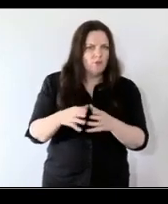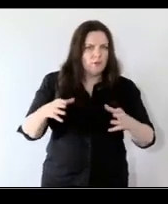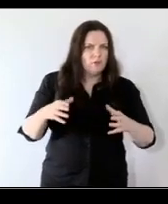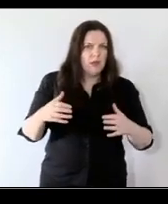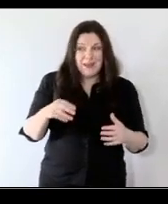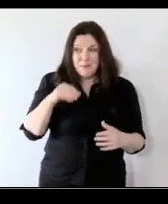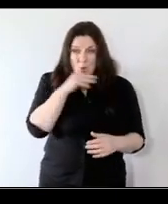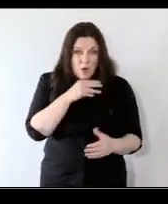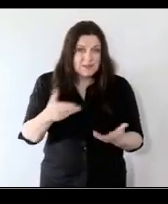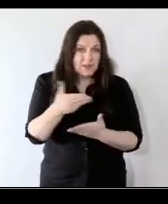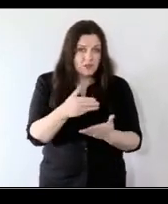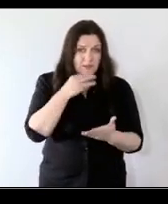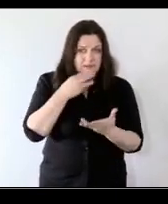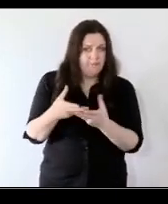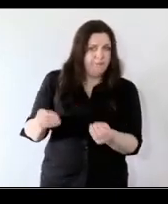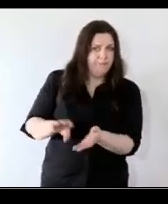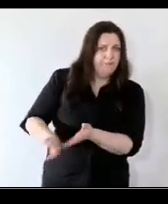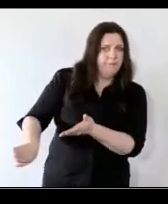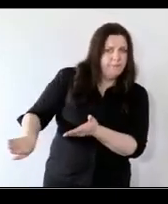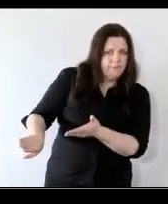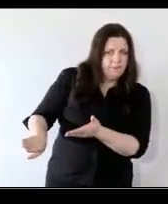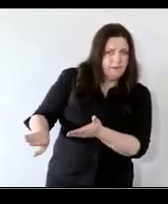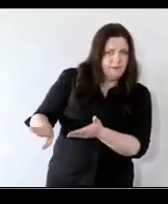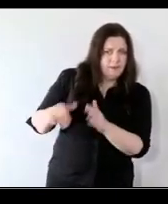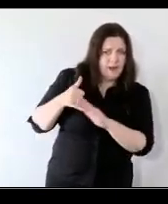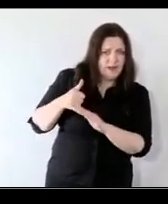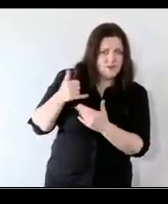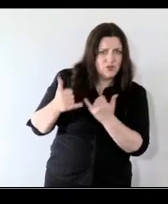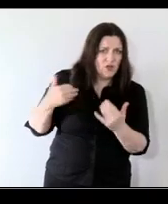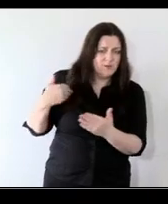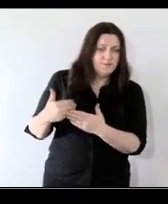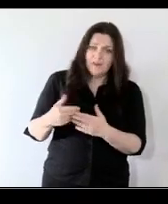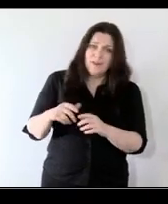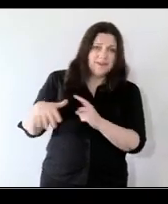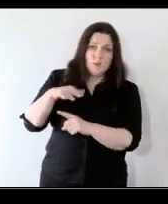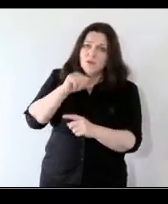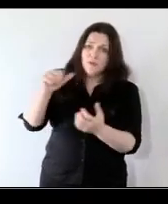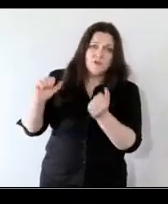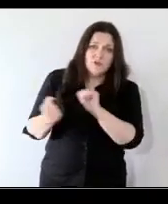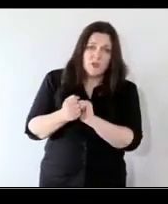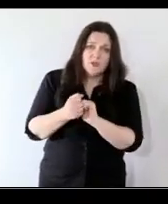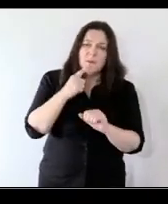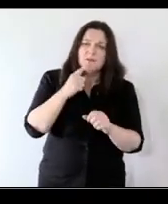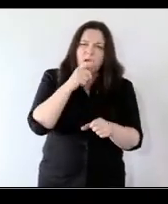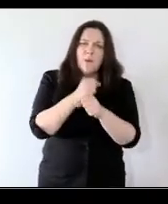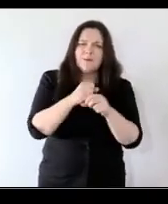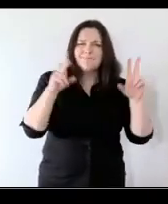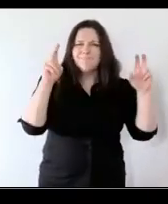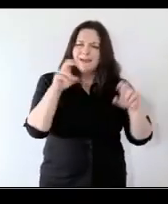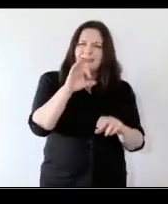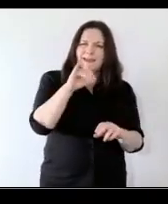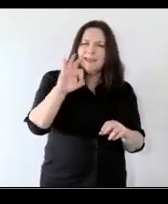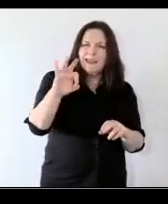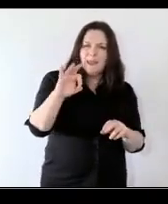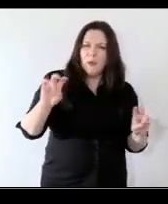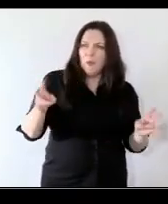were really important have suddenly gone away over the past years and yet the situation hasn't changed and so that the the